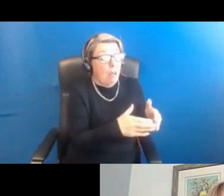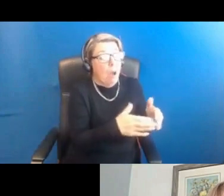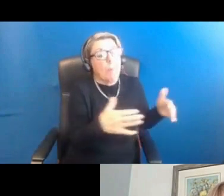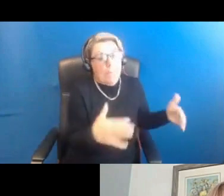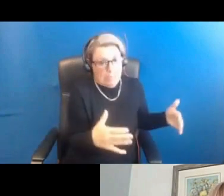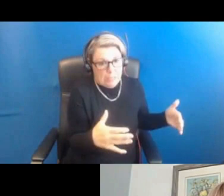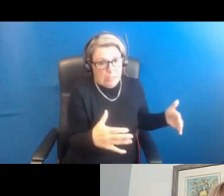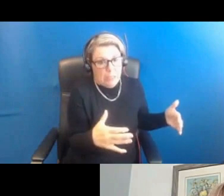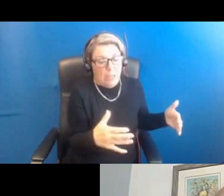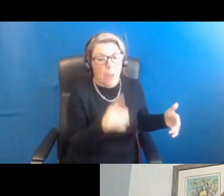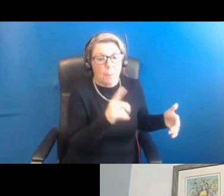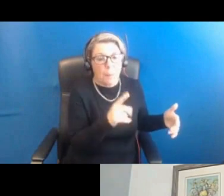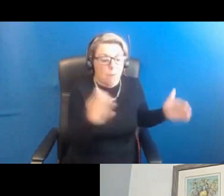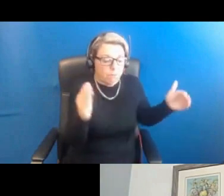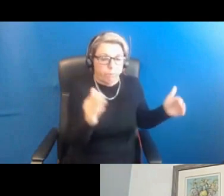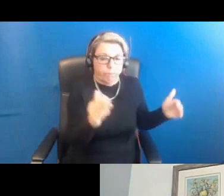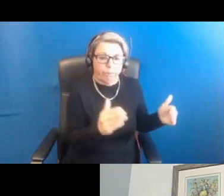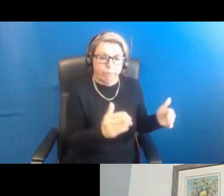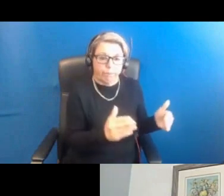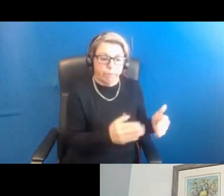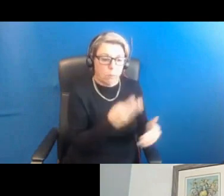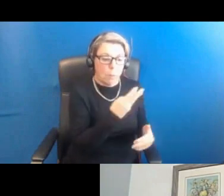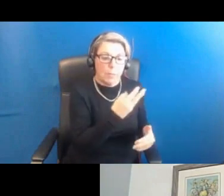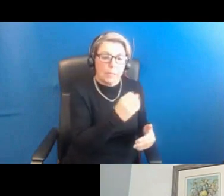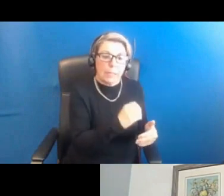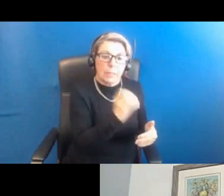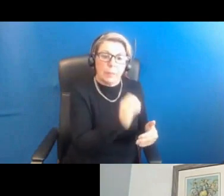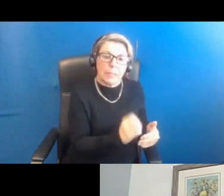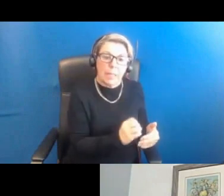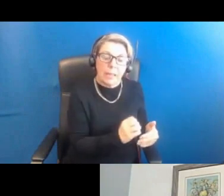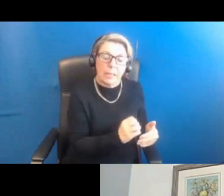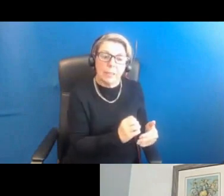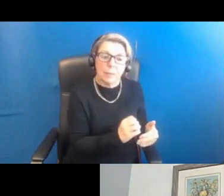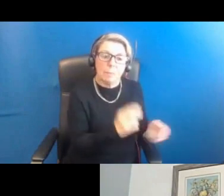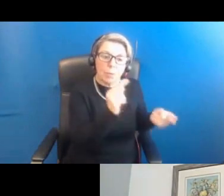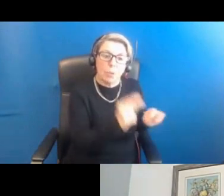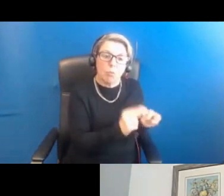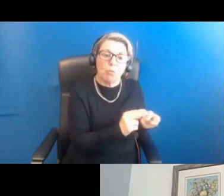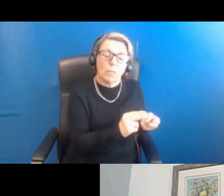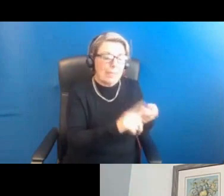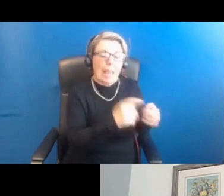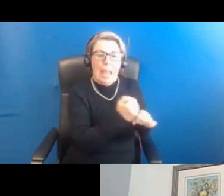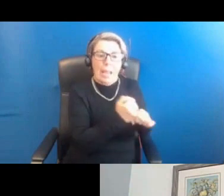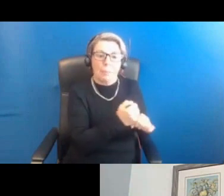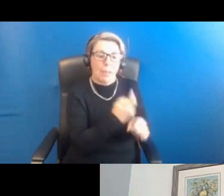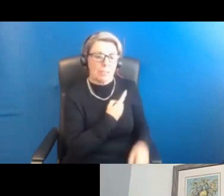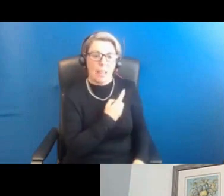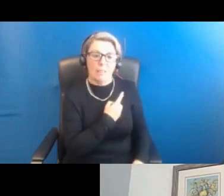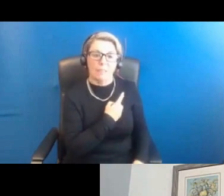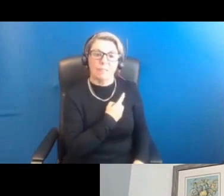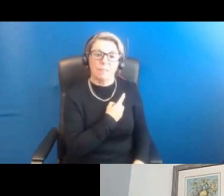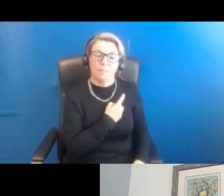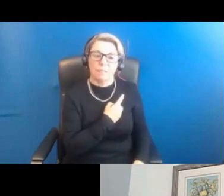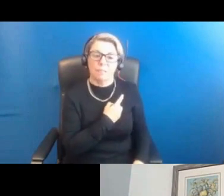and they were still obese, every one of them, or 90% of them, released an egg by themselves. And the ideal,